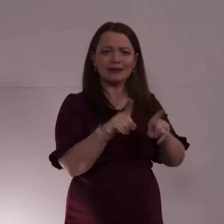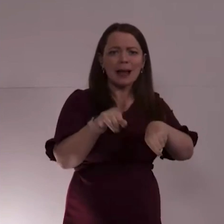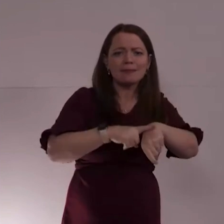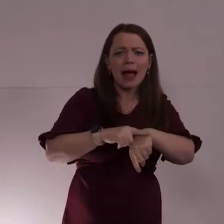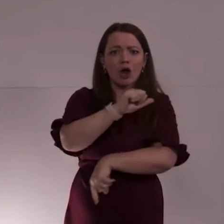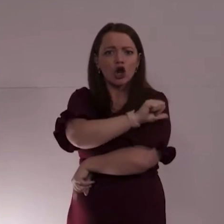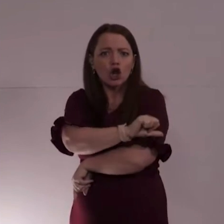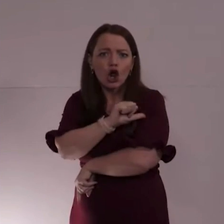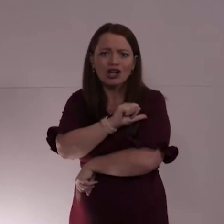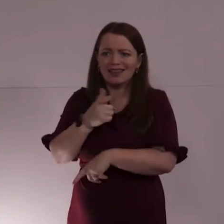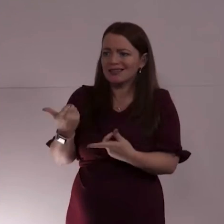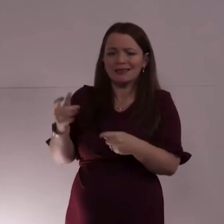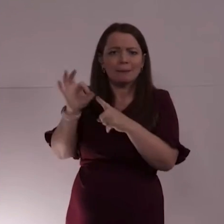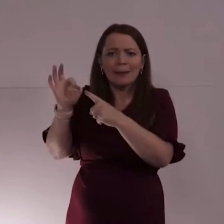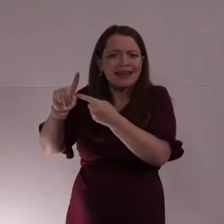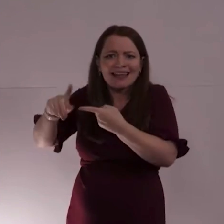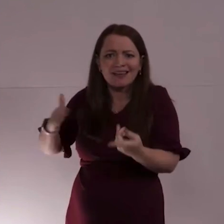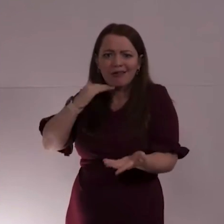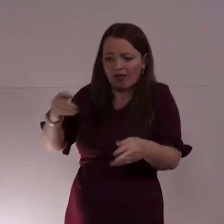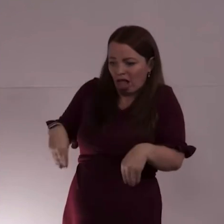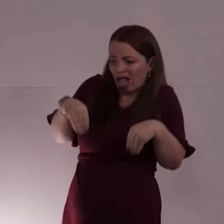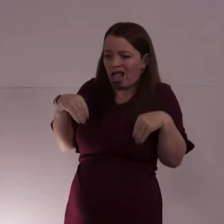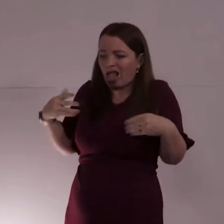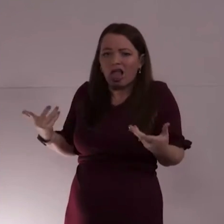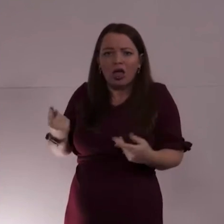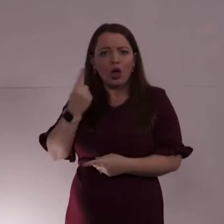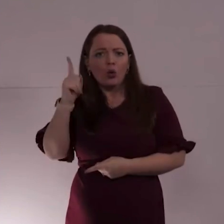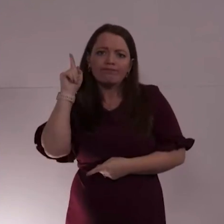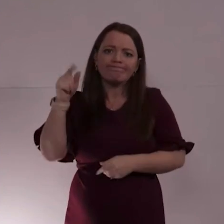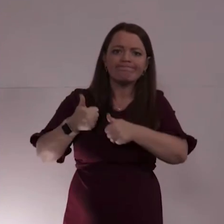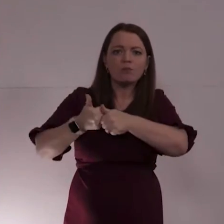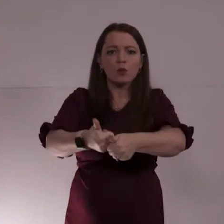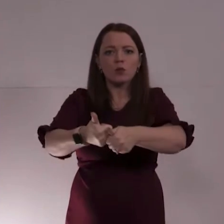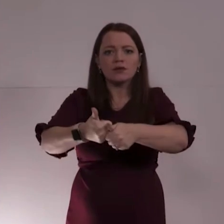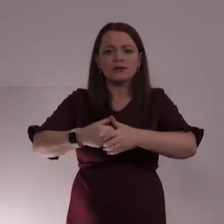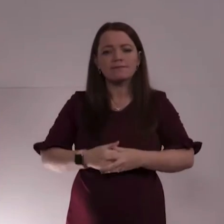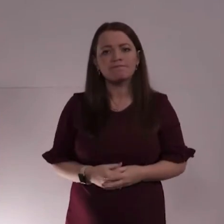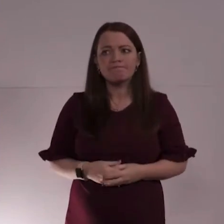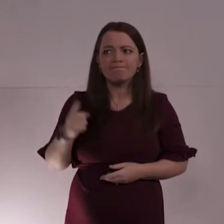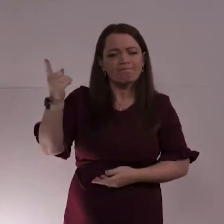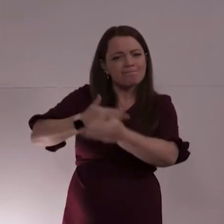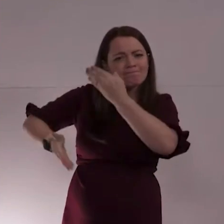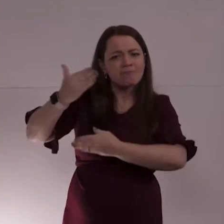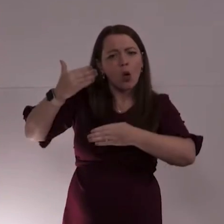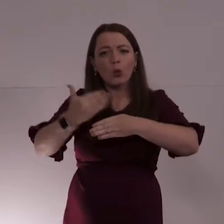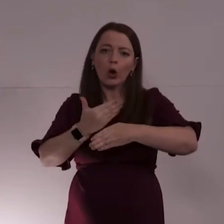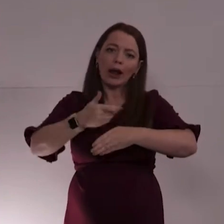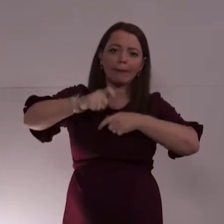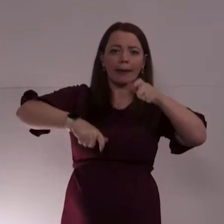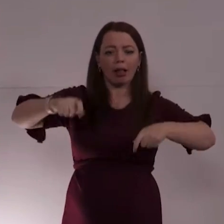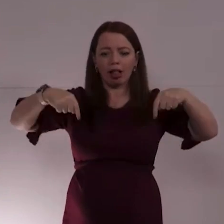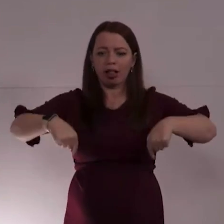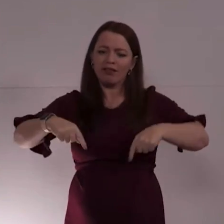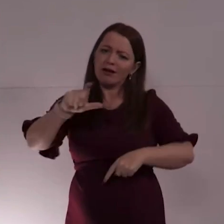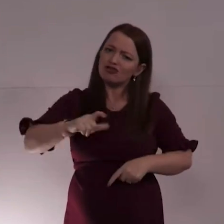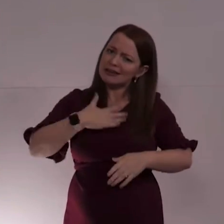wore bin bags. Whose side are you on? When you say the working people of this country